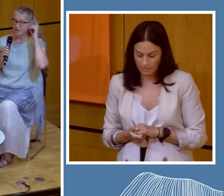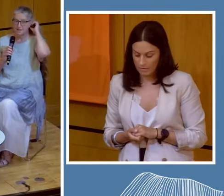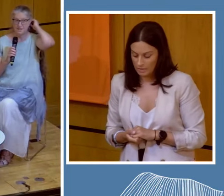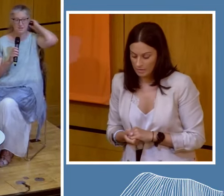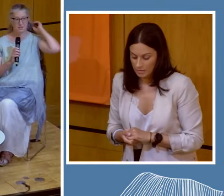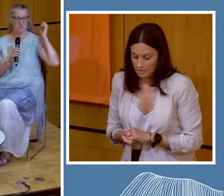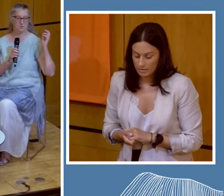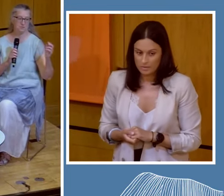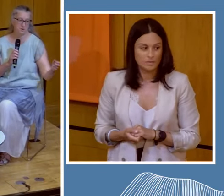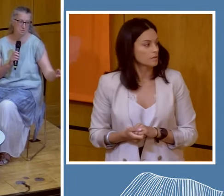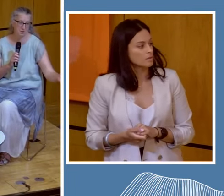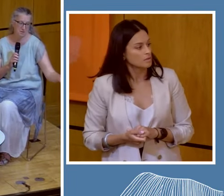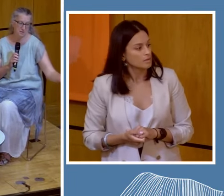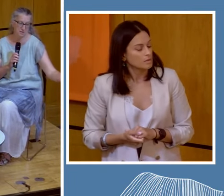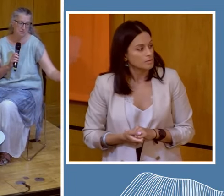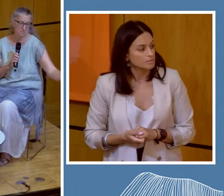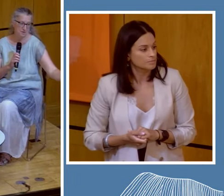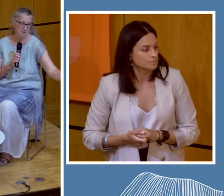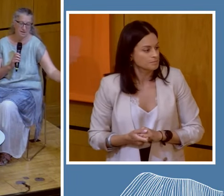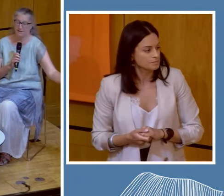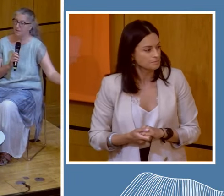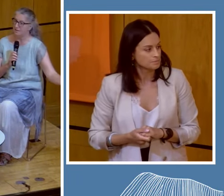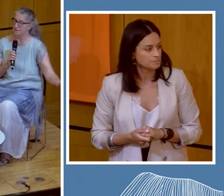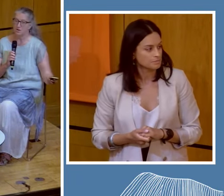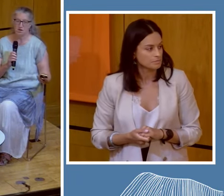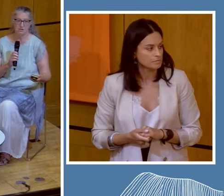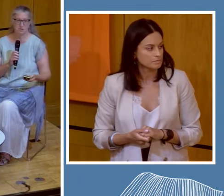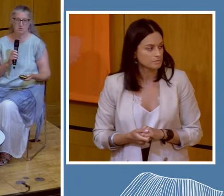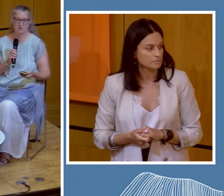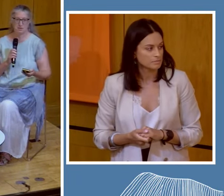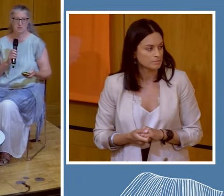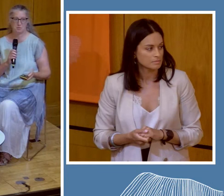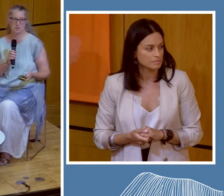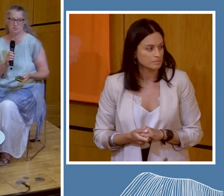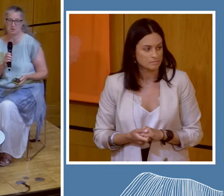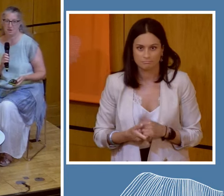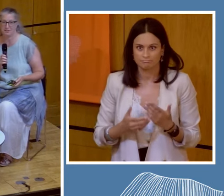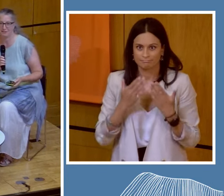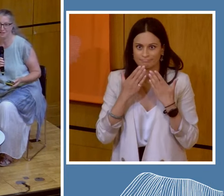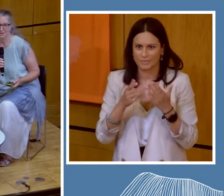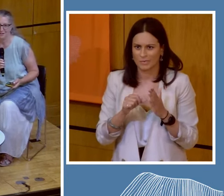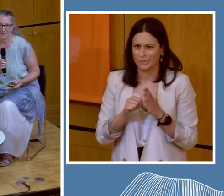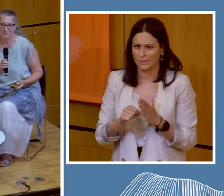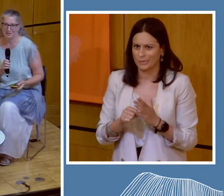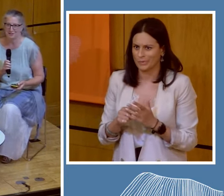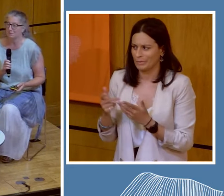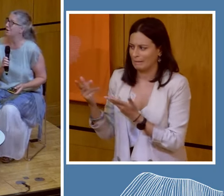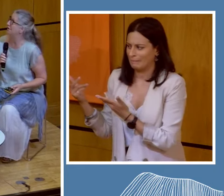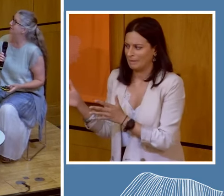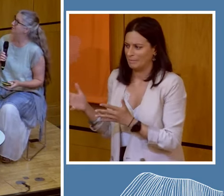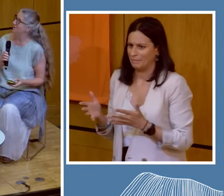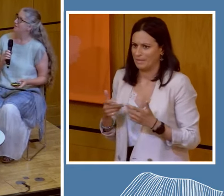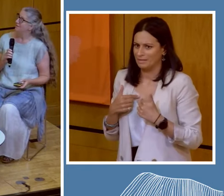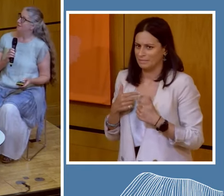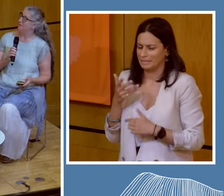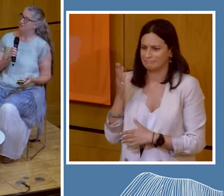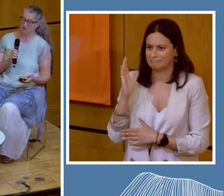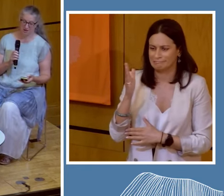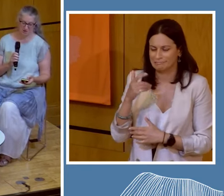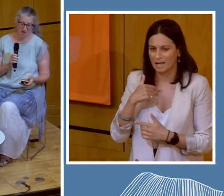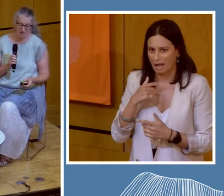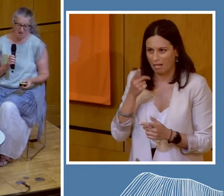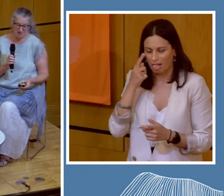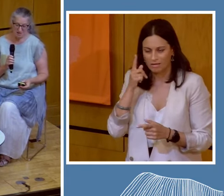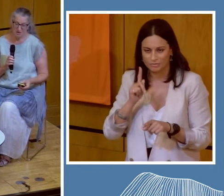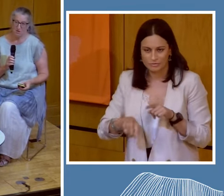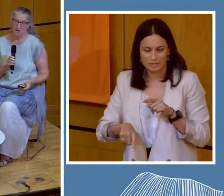OK, thank you very much. Yeah, it's quite hard to be the last speaker in a panel like this, but I'll I'll give